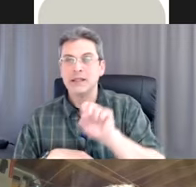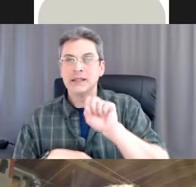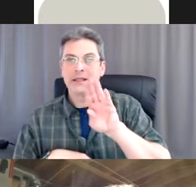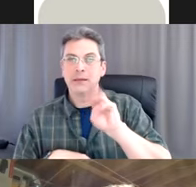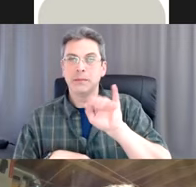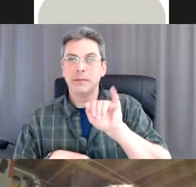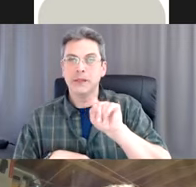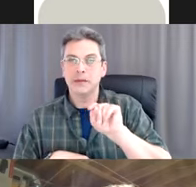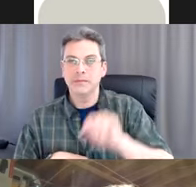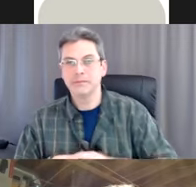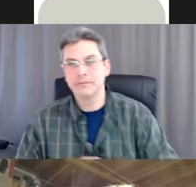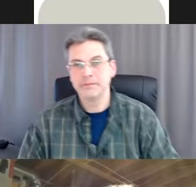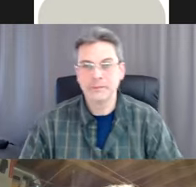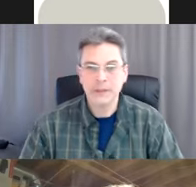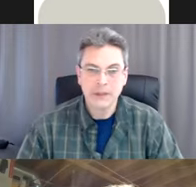Okay.